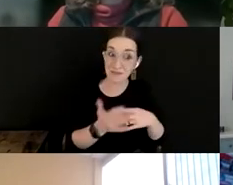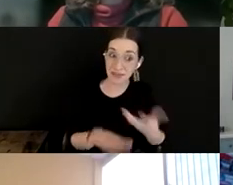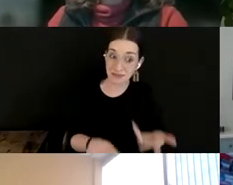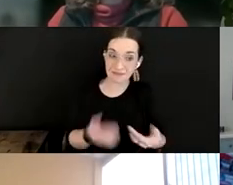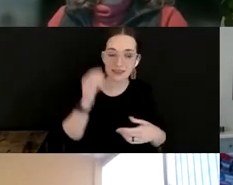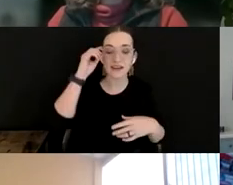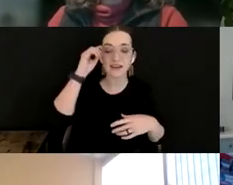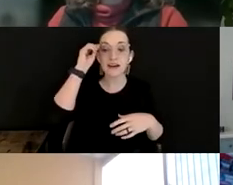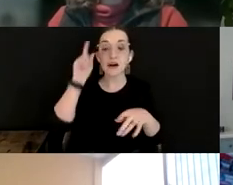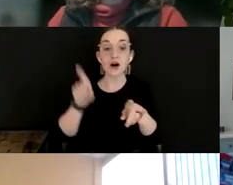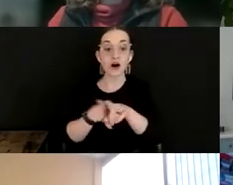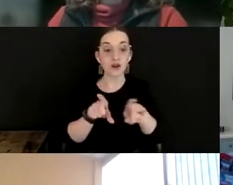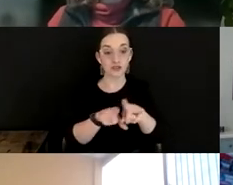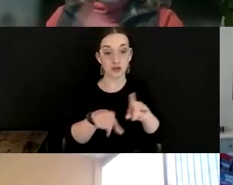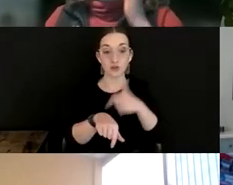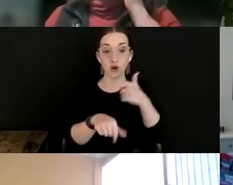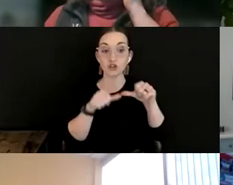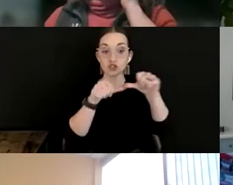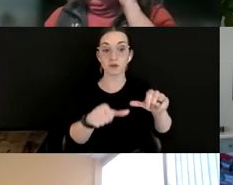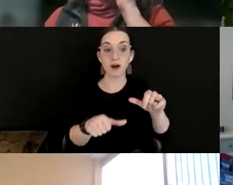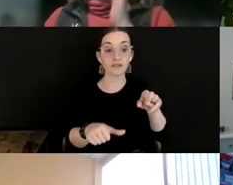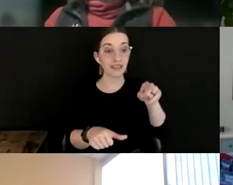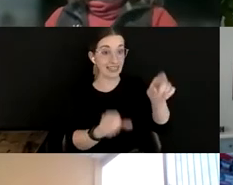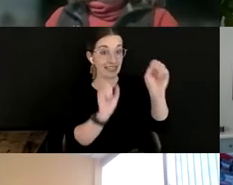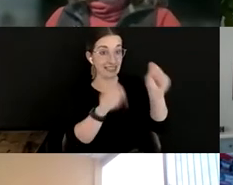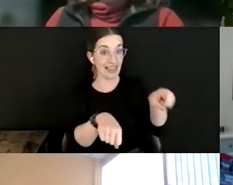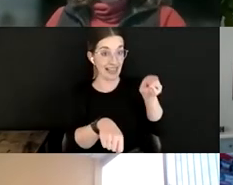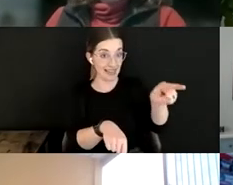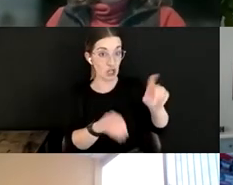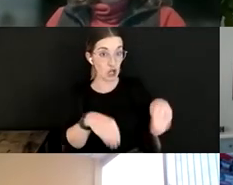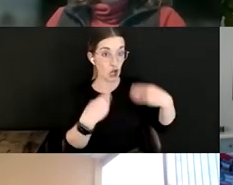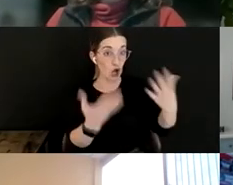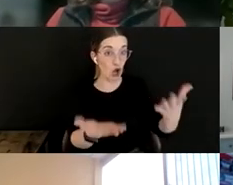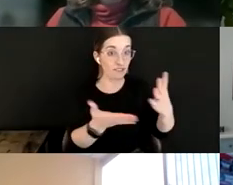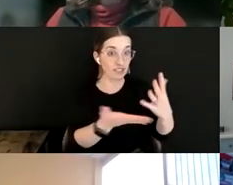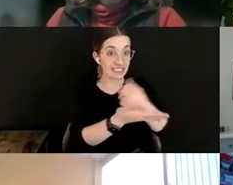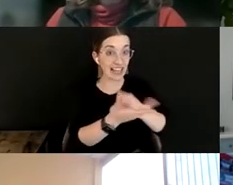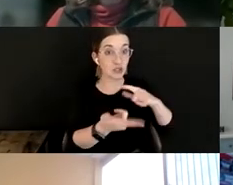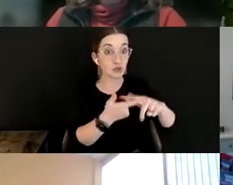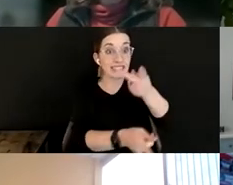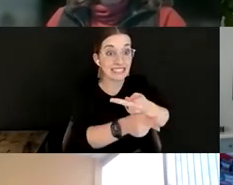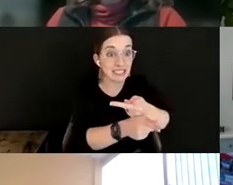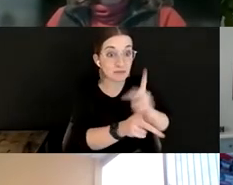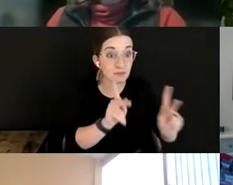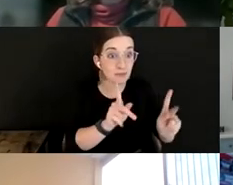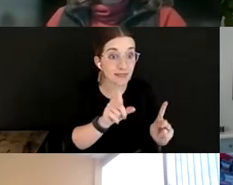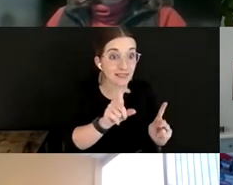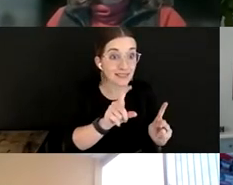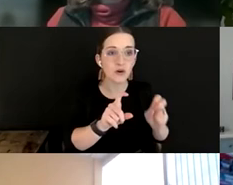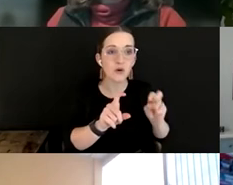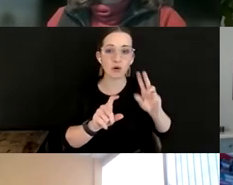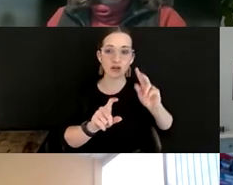term of, does she, can she offer the salaries to keep folks? Or are we going to continue to see this revolving